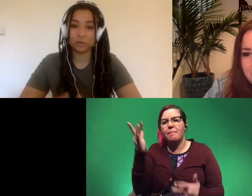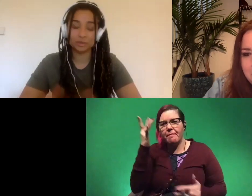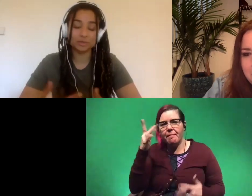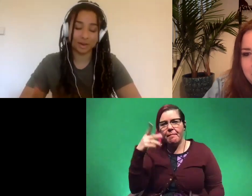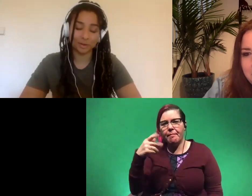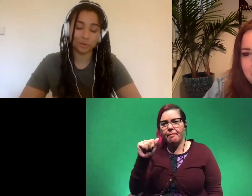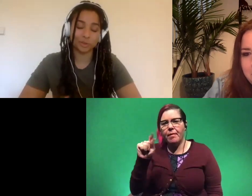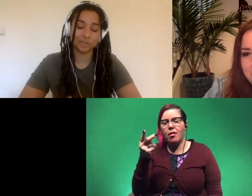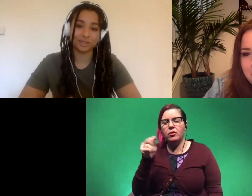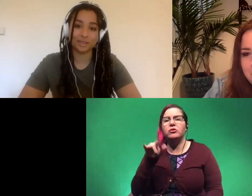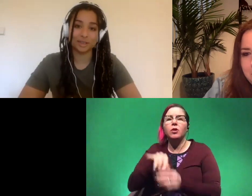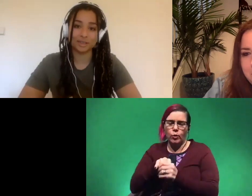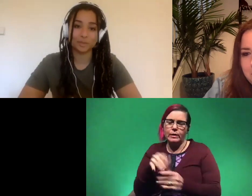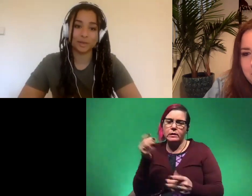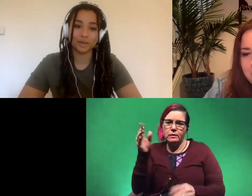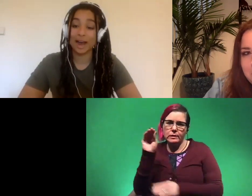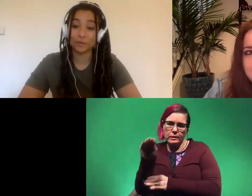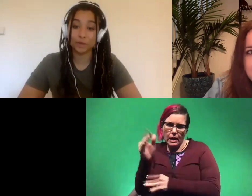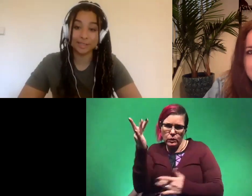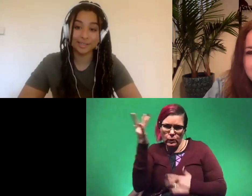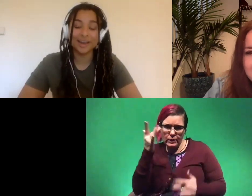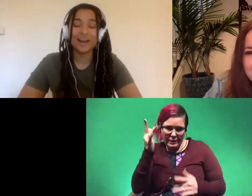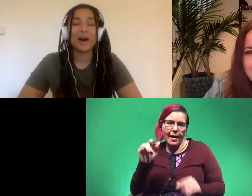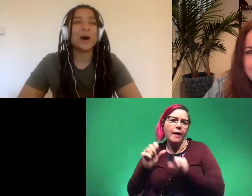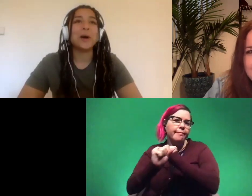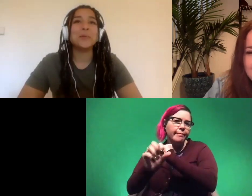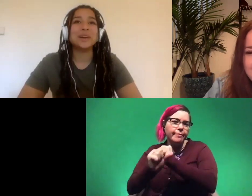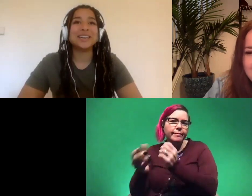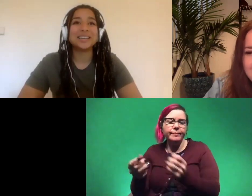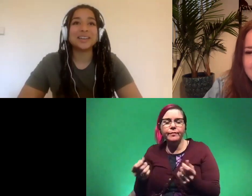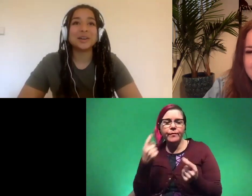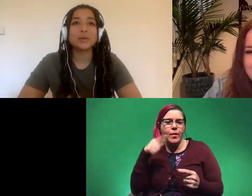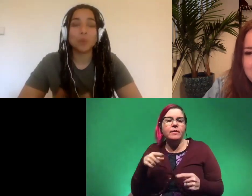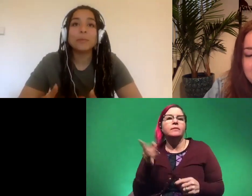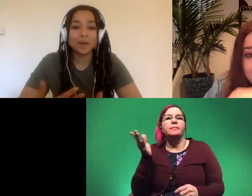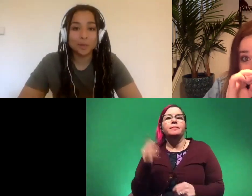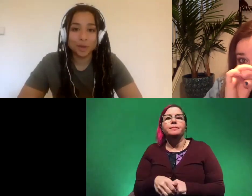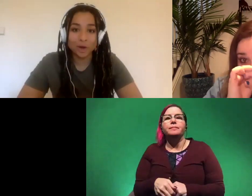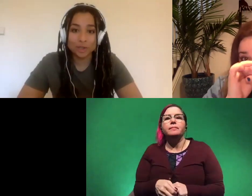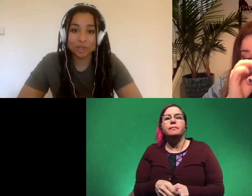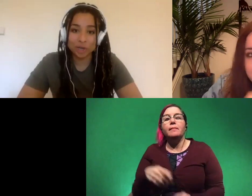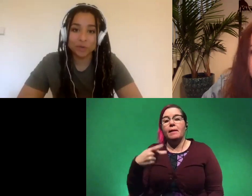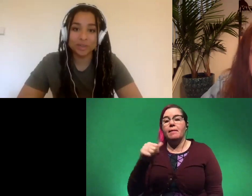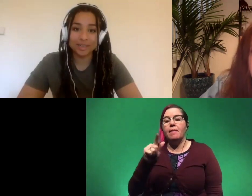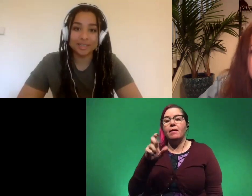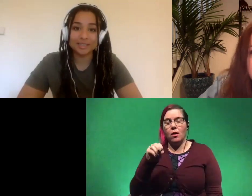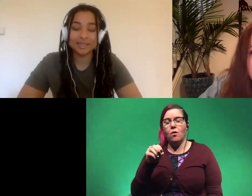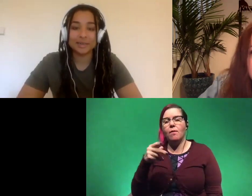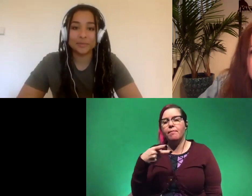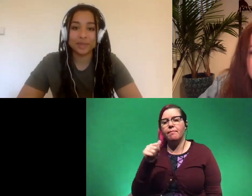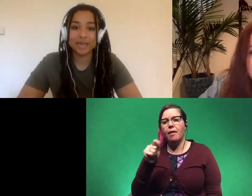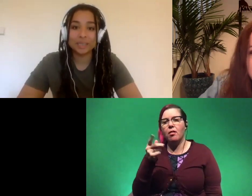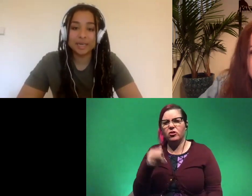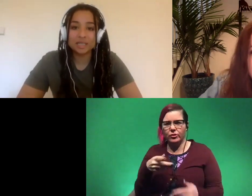includes dinosaur diseases as has been advertised uh but what paleopathology in general is